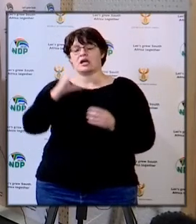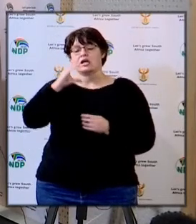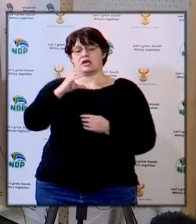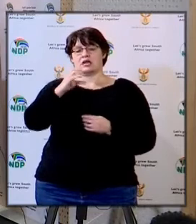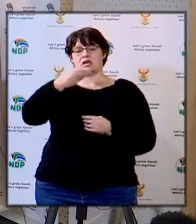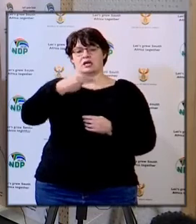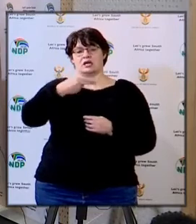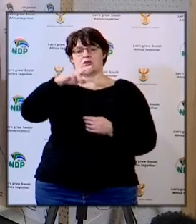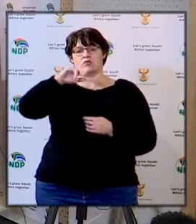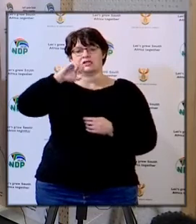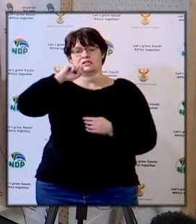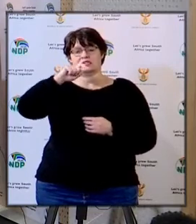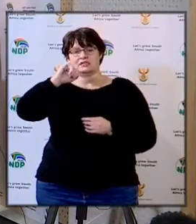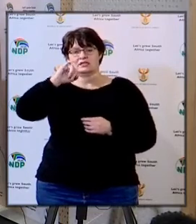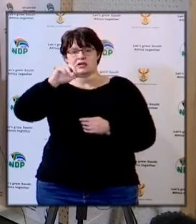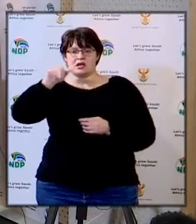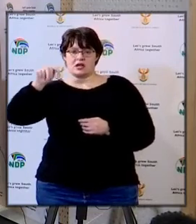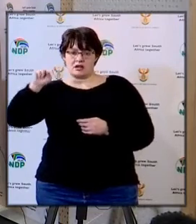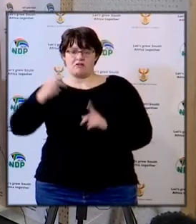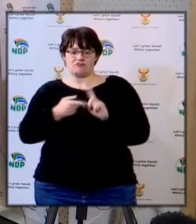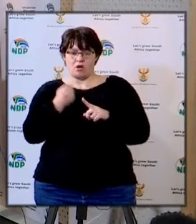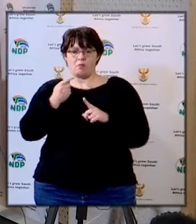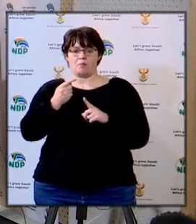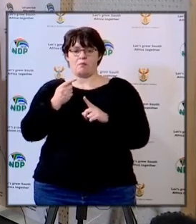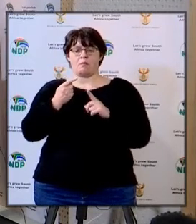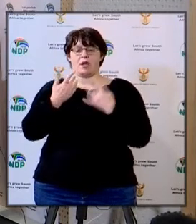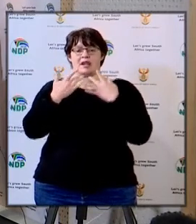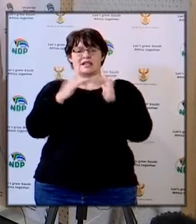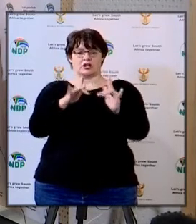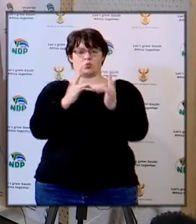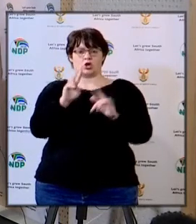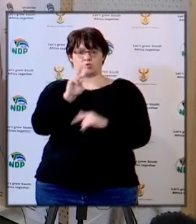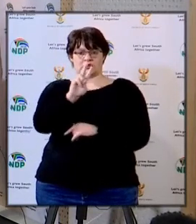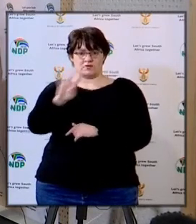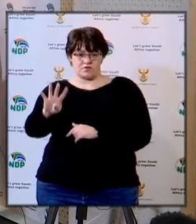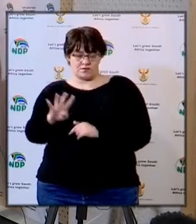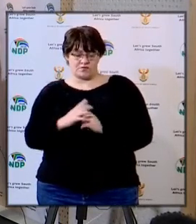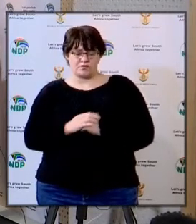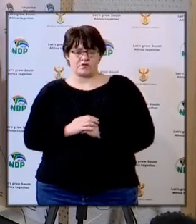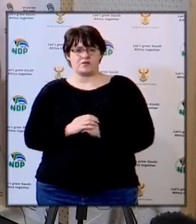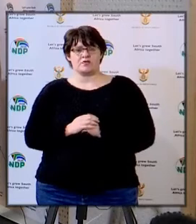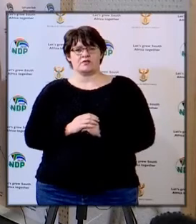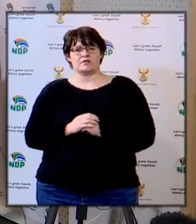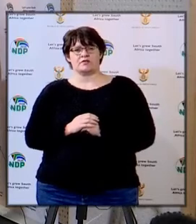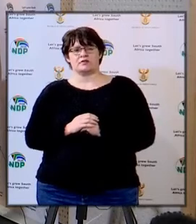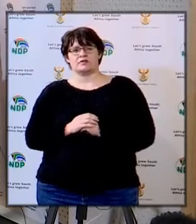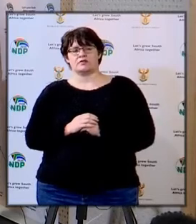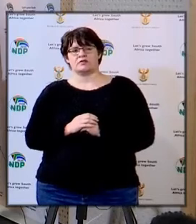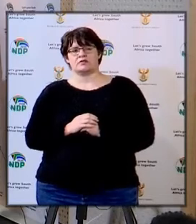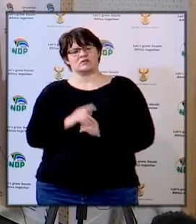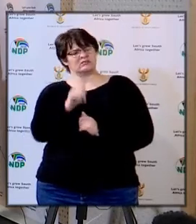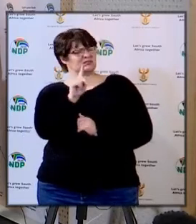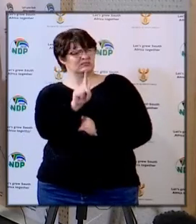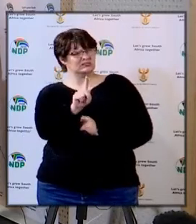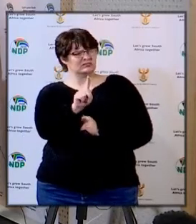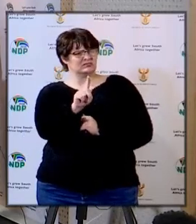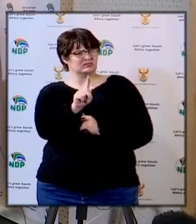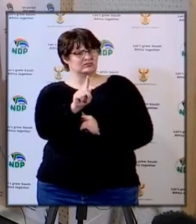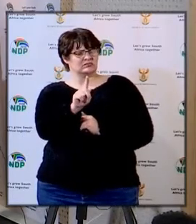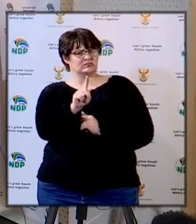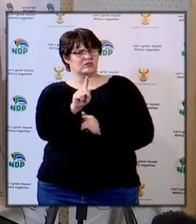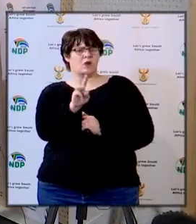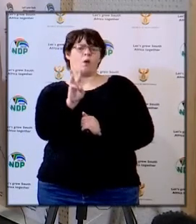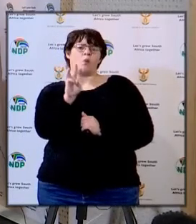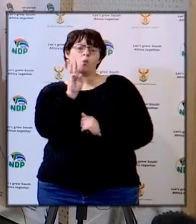christian from network 24 he's saying how big of an issue